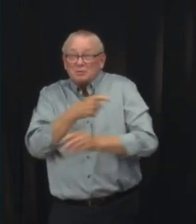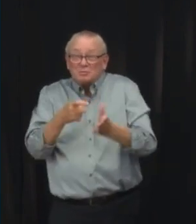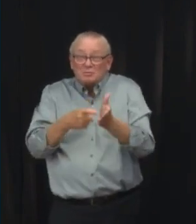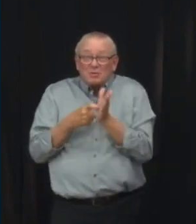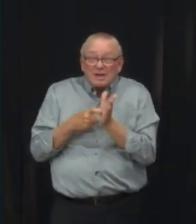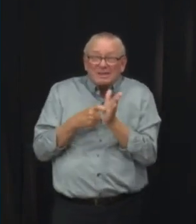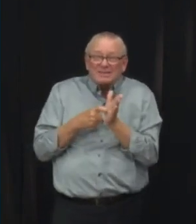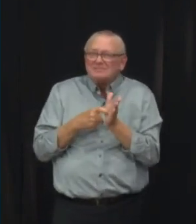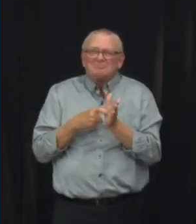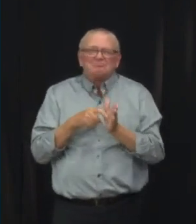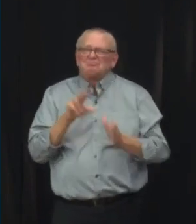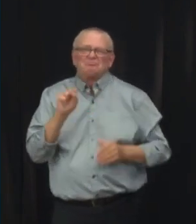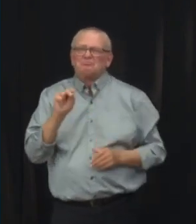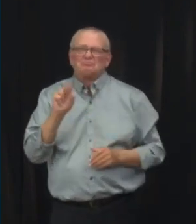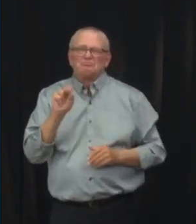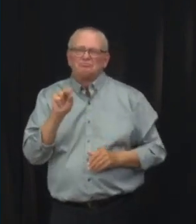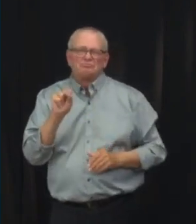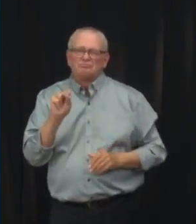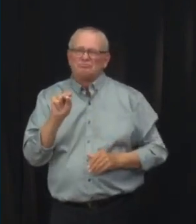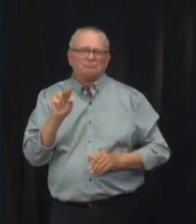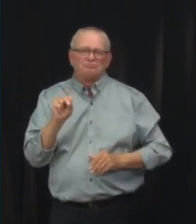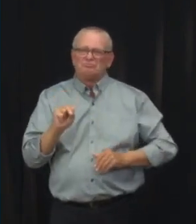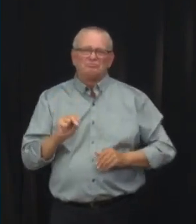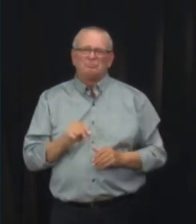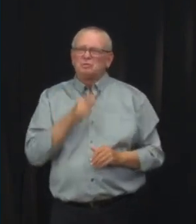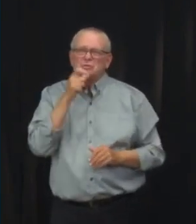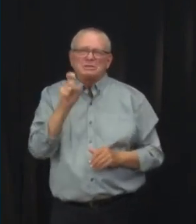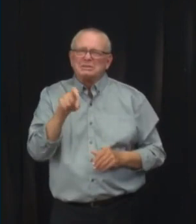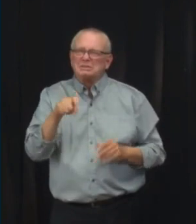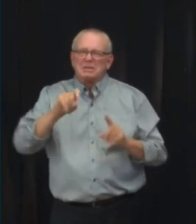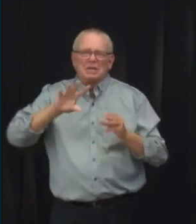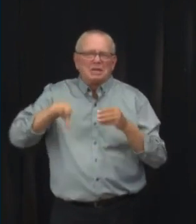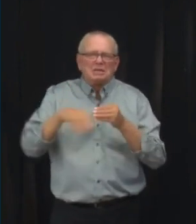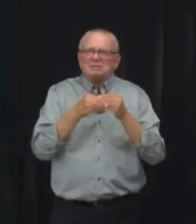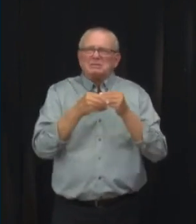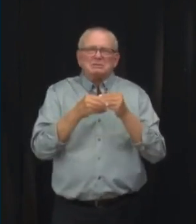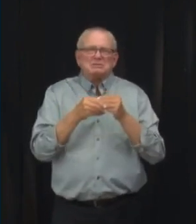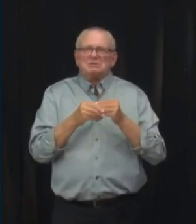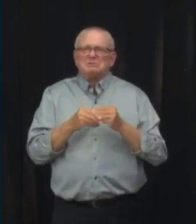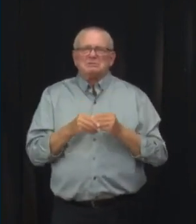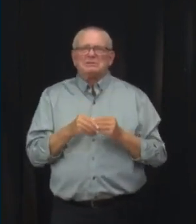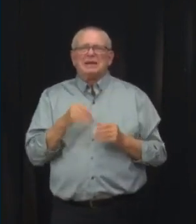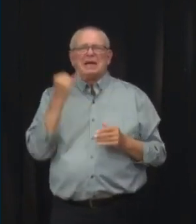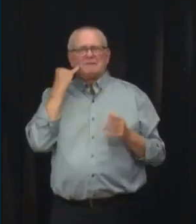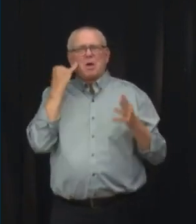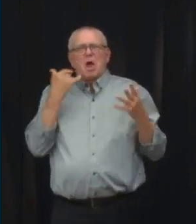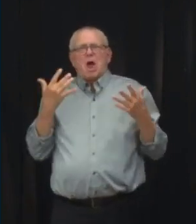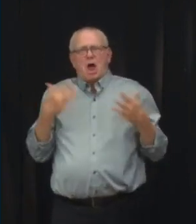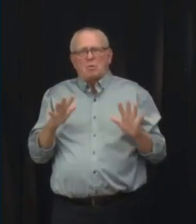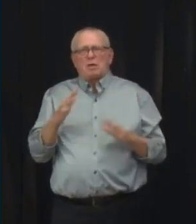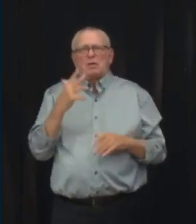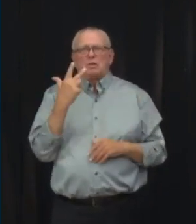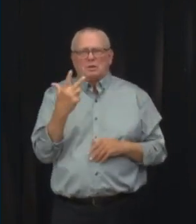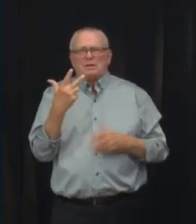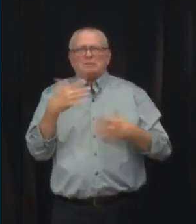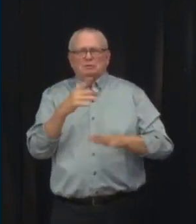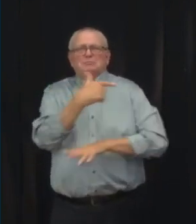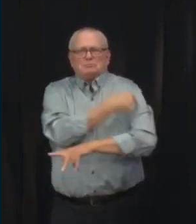are not recommended to have additional doses if they have already had a total of three doses of vaccine.